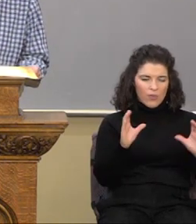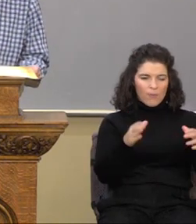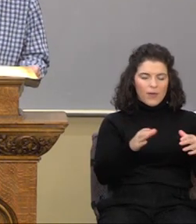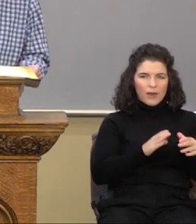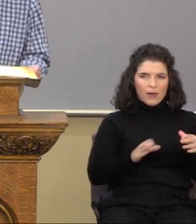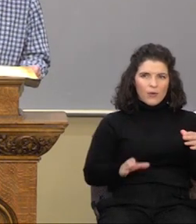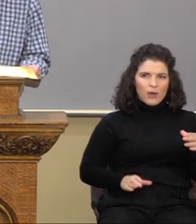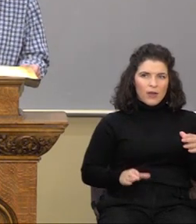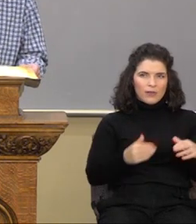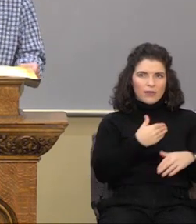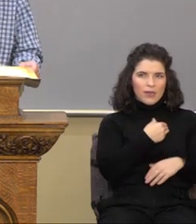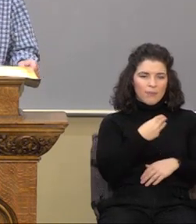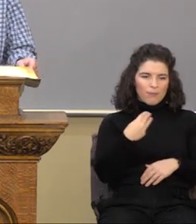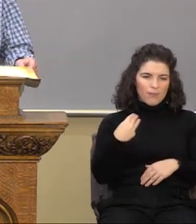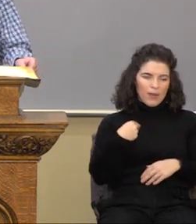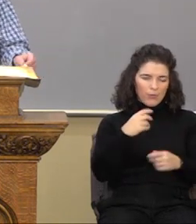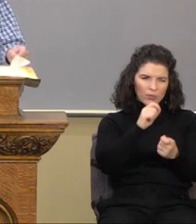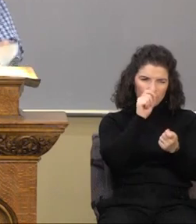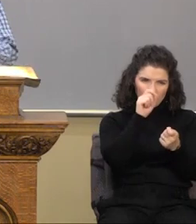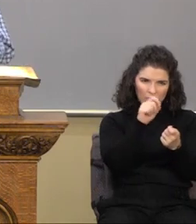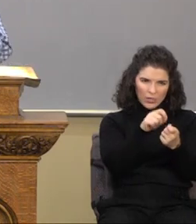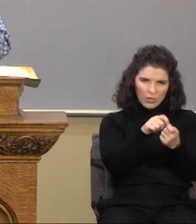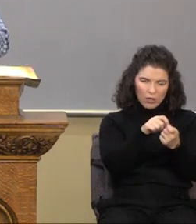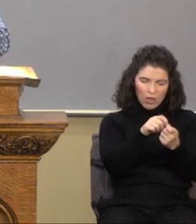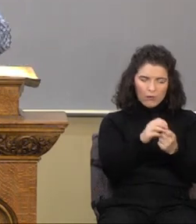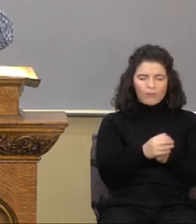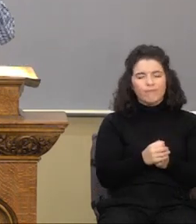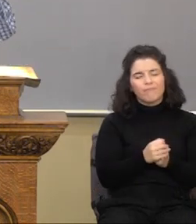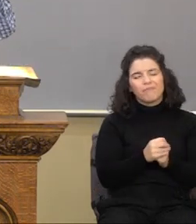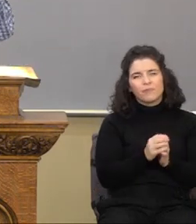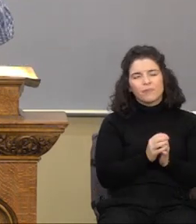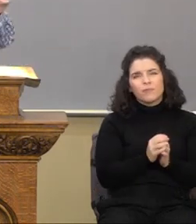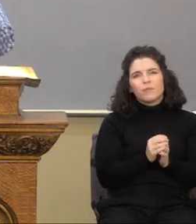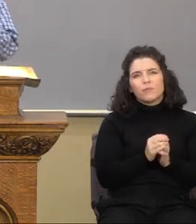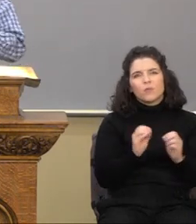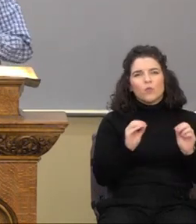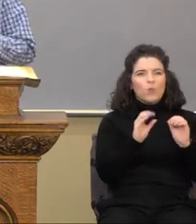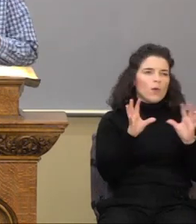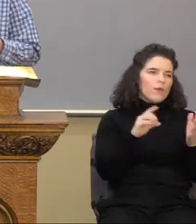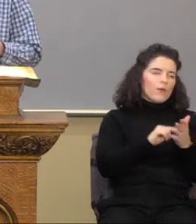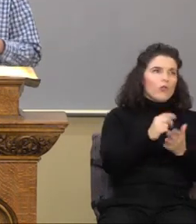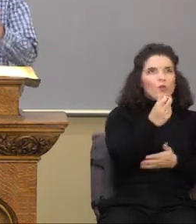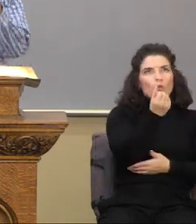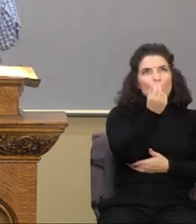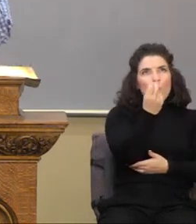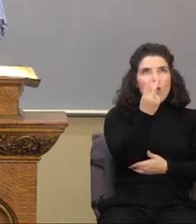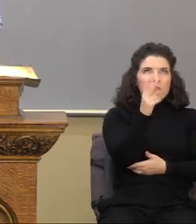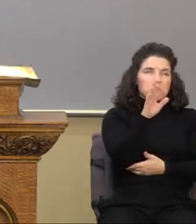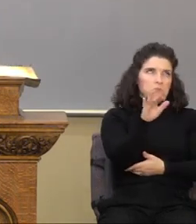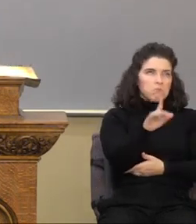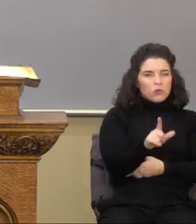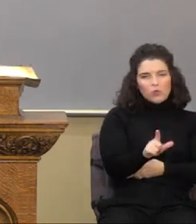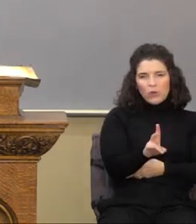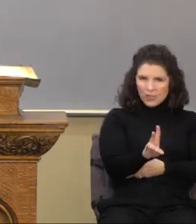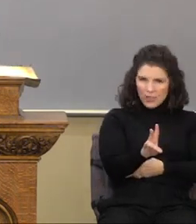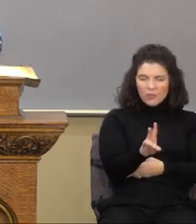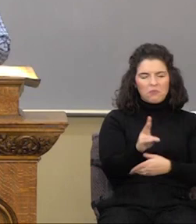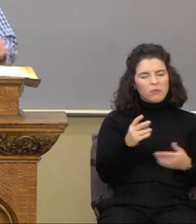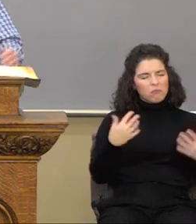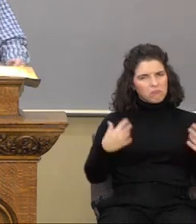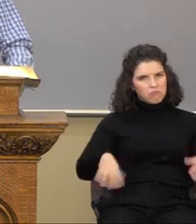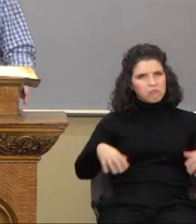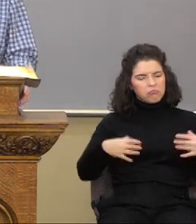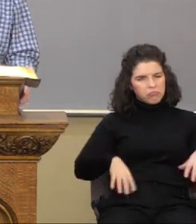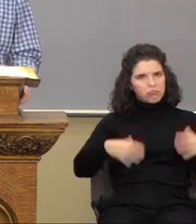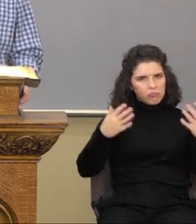of Christ and members in particular. So obviously from verses 12 through verse 27, this is a hefty section